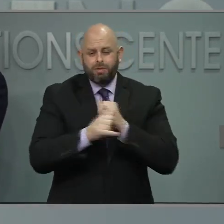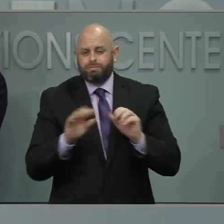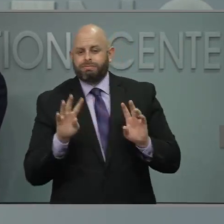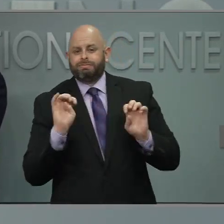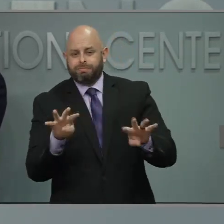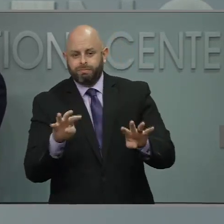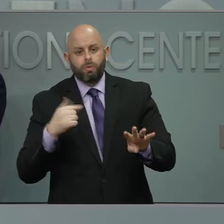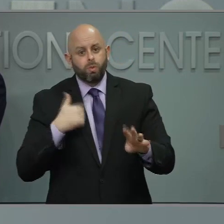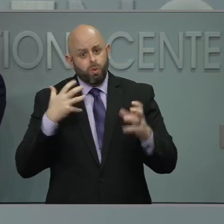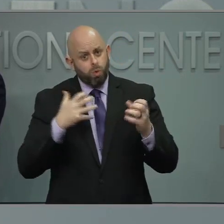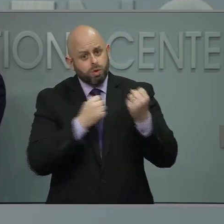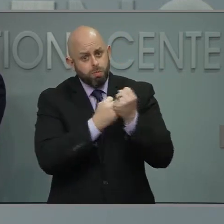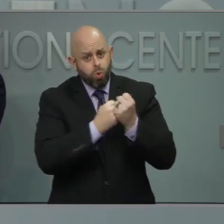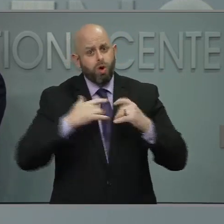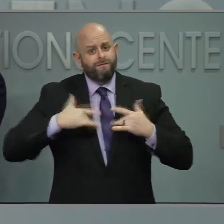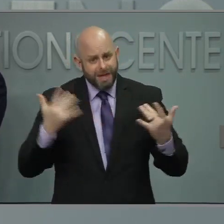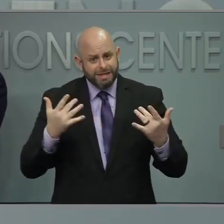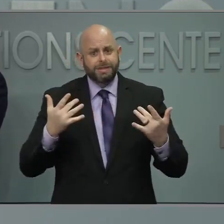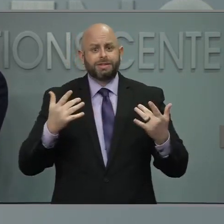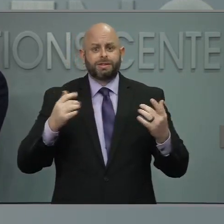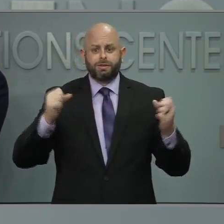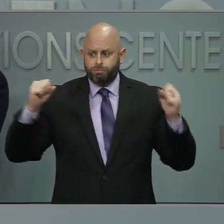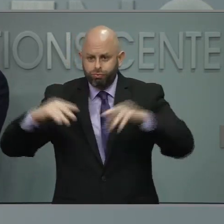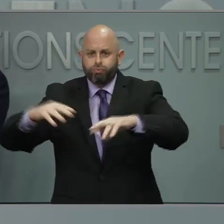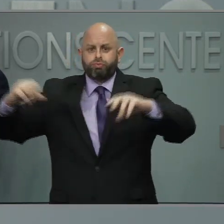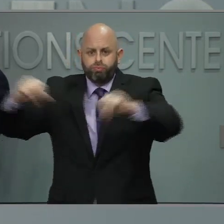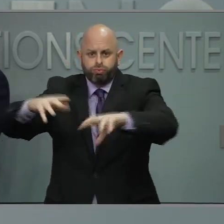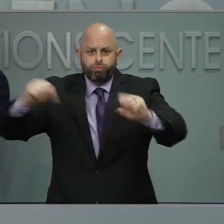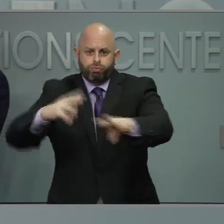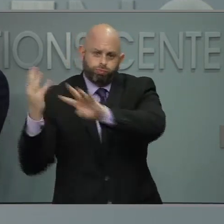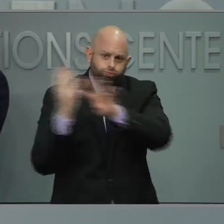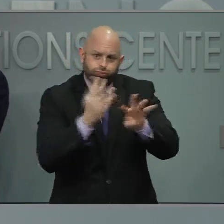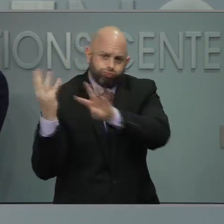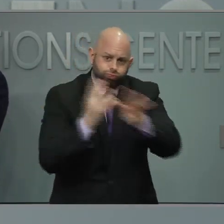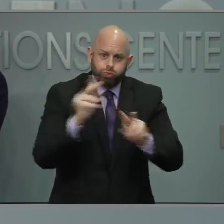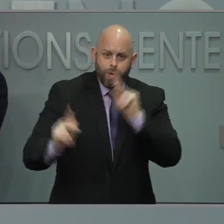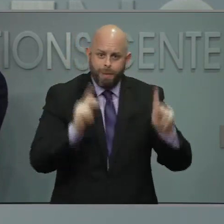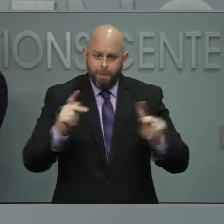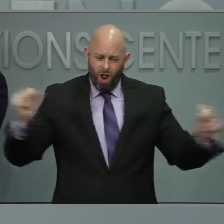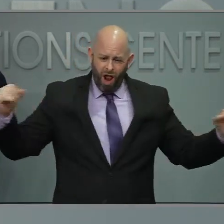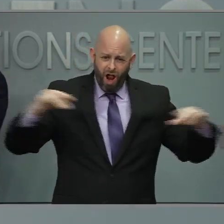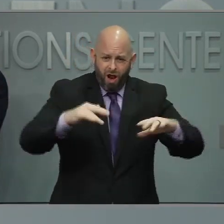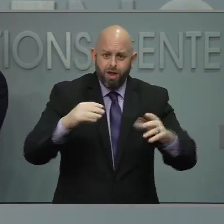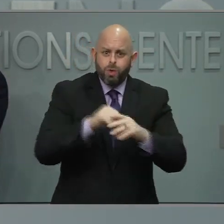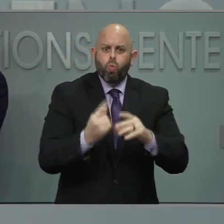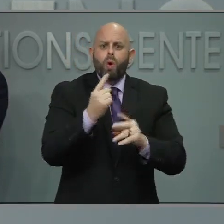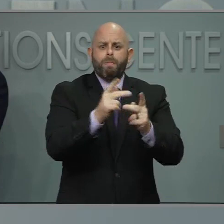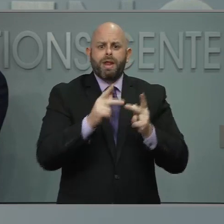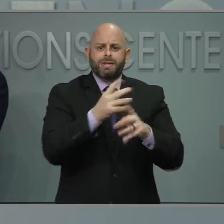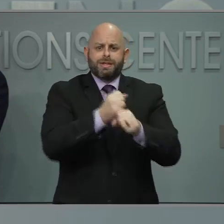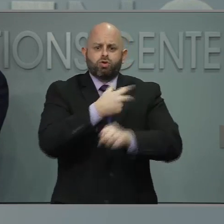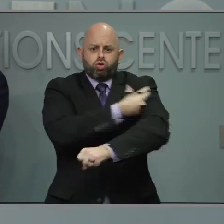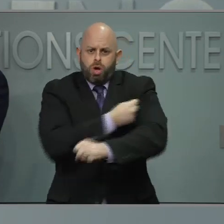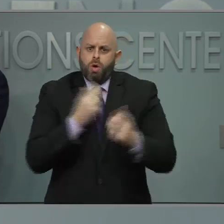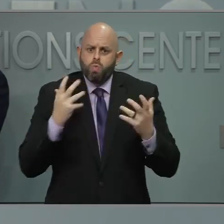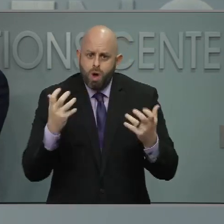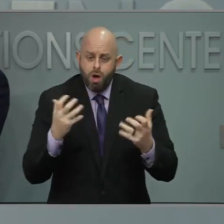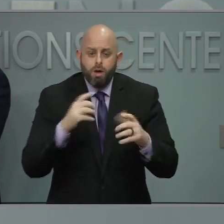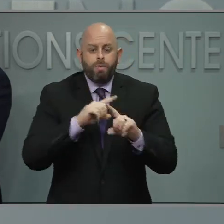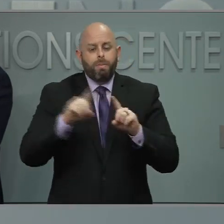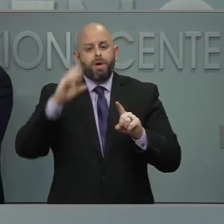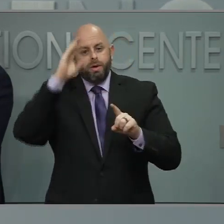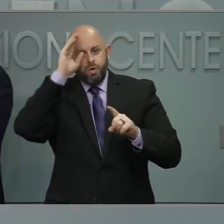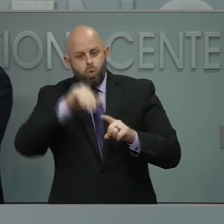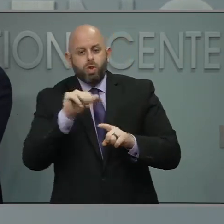the state, and so I will go back and look at Wake County in particular. We do acknowledge that Wake County has gotten a